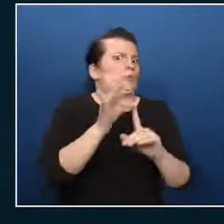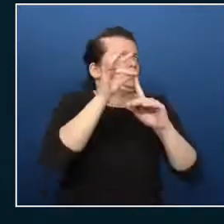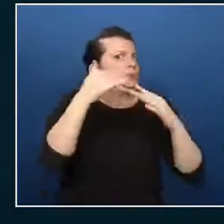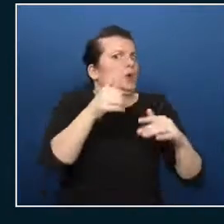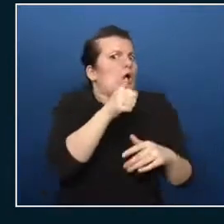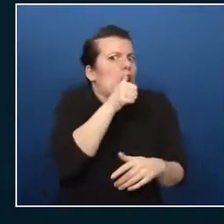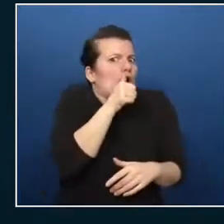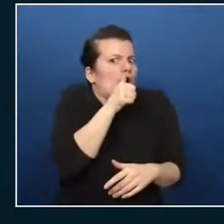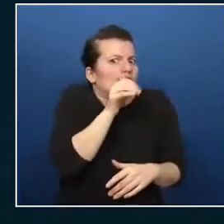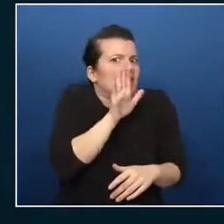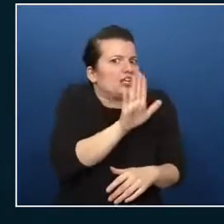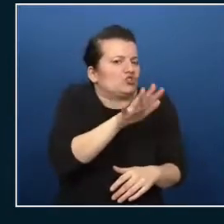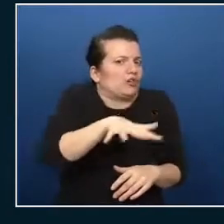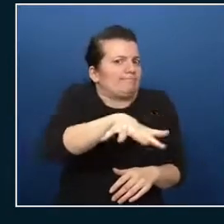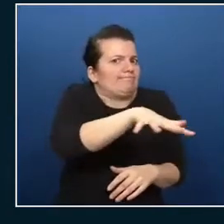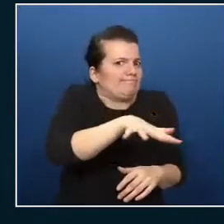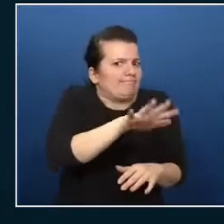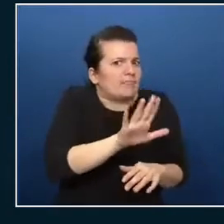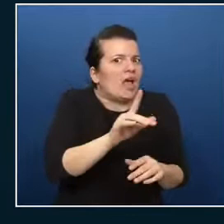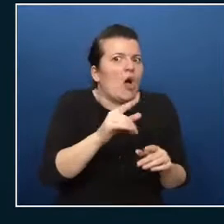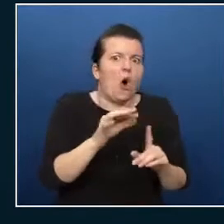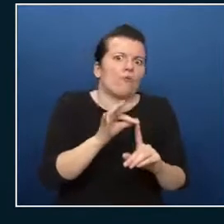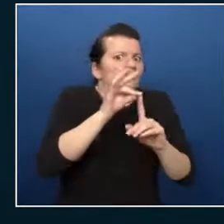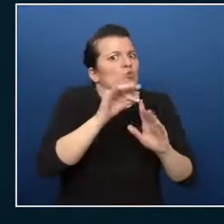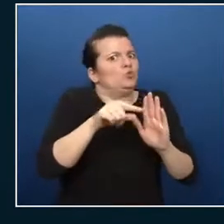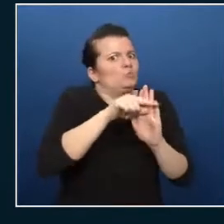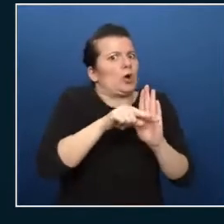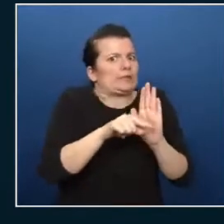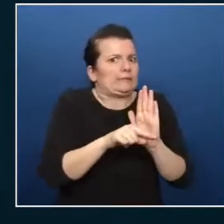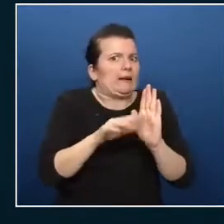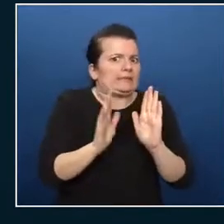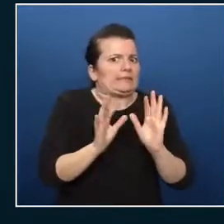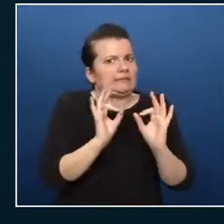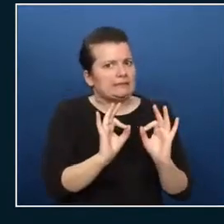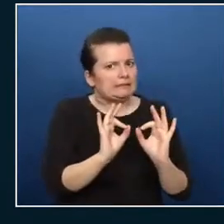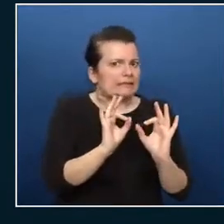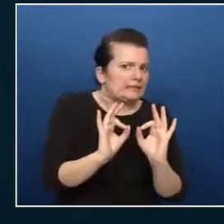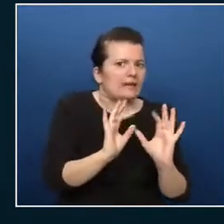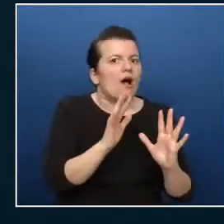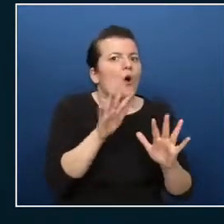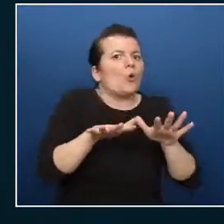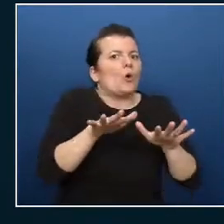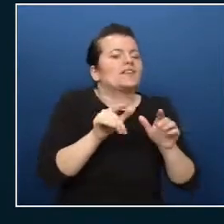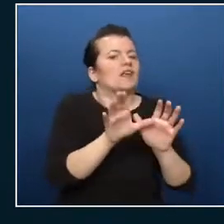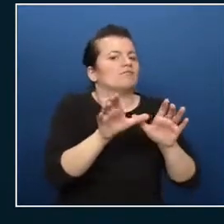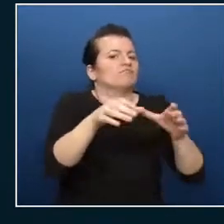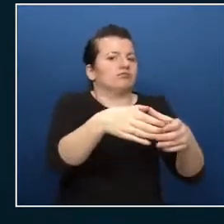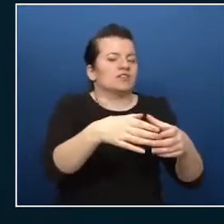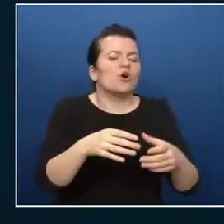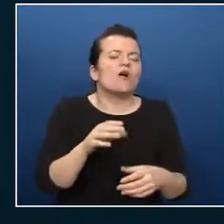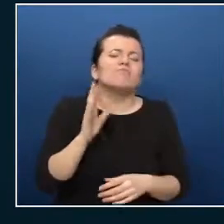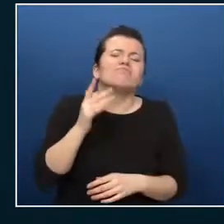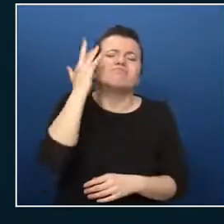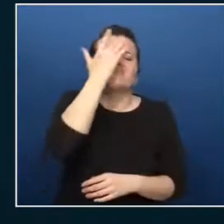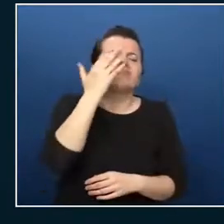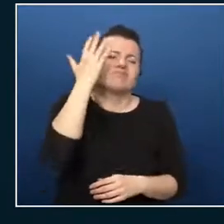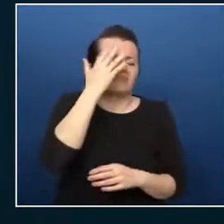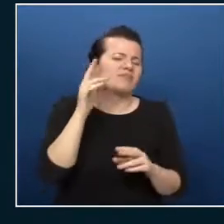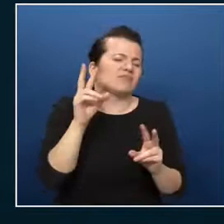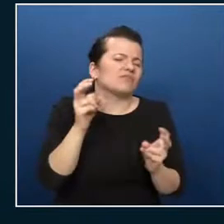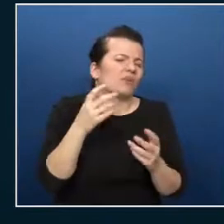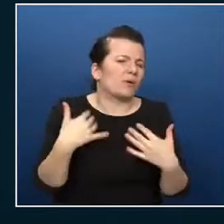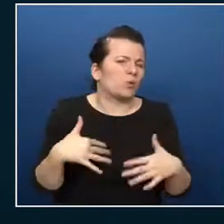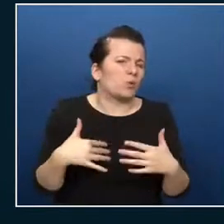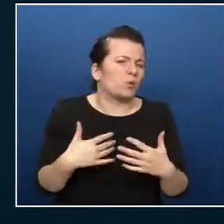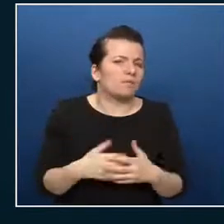and as extra restrictive policies or you know it's it's it's a lot to take in and a lot to digest but I think that it's the